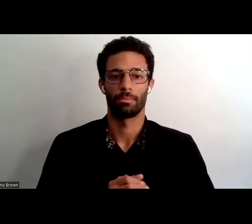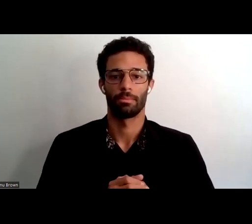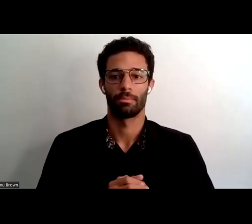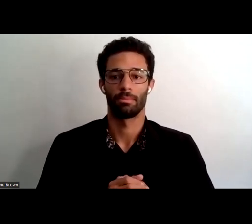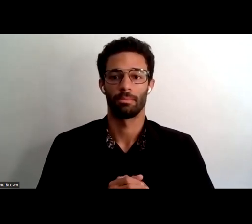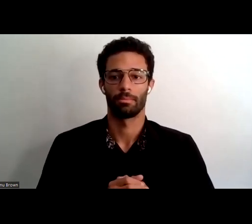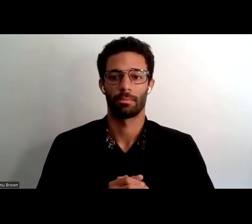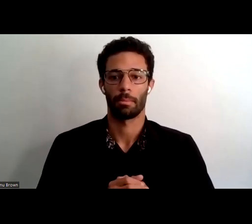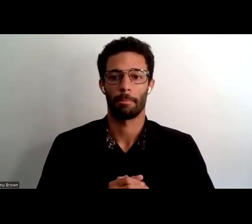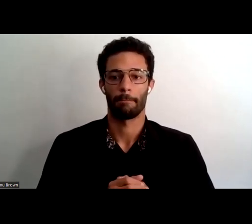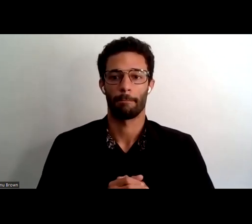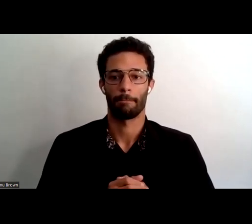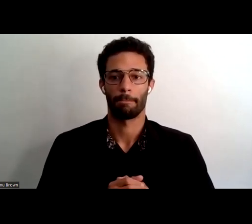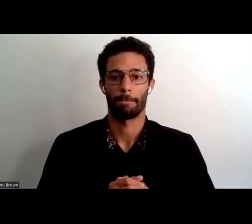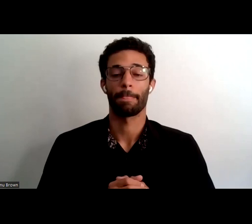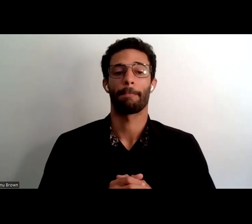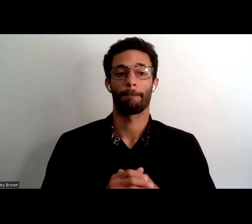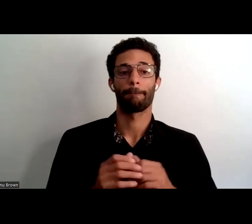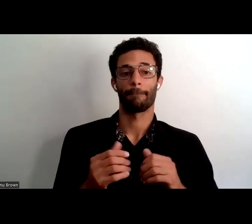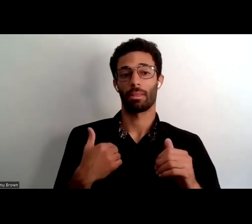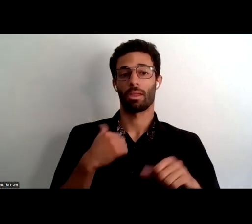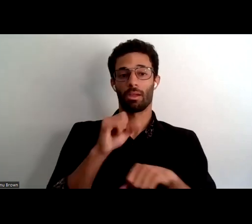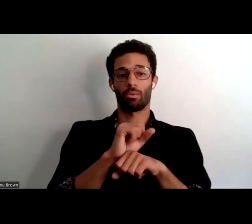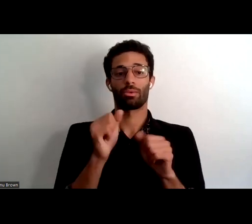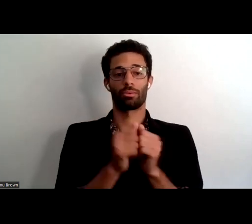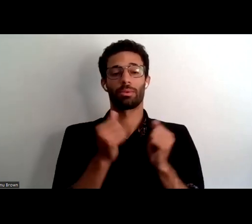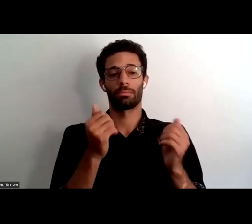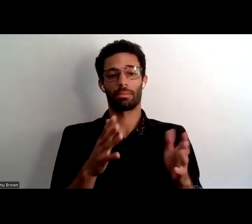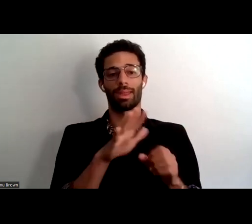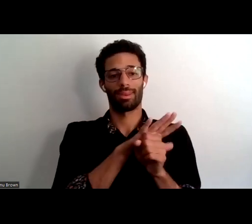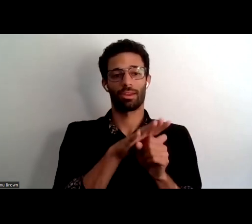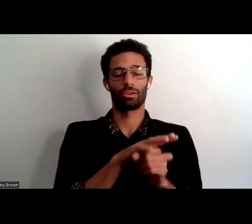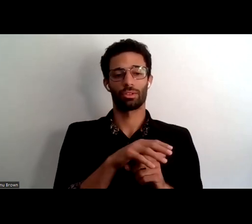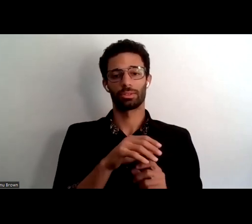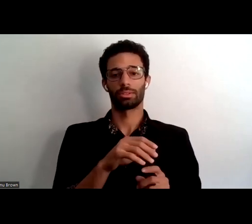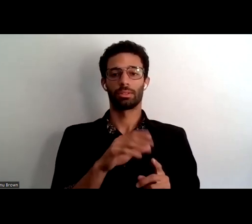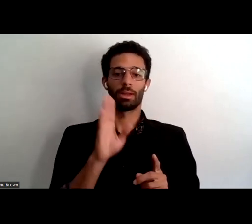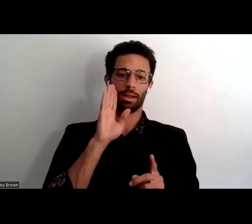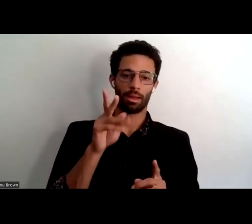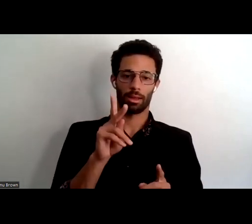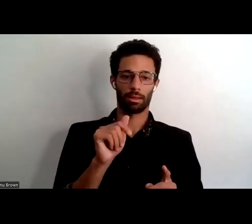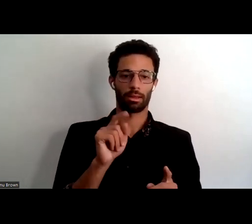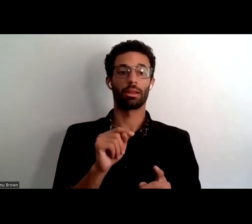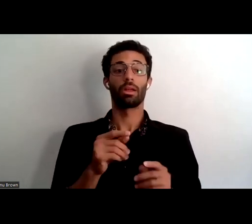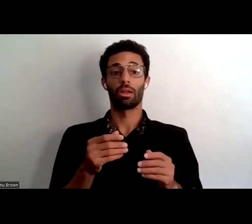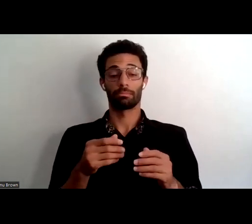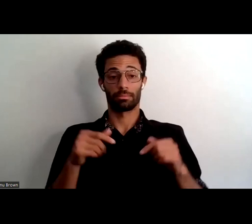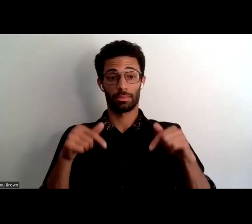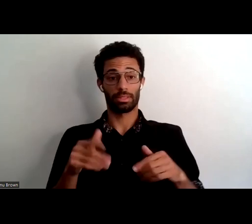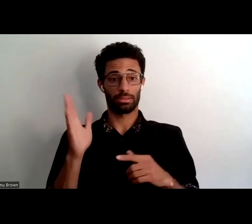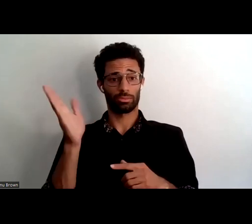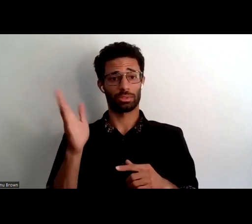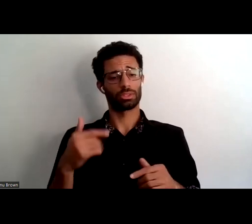the many uh areas i i work with high cap um throughout this presentation i have